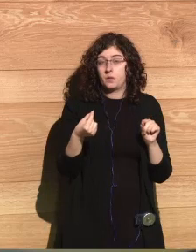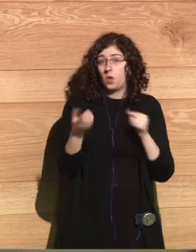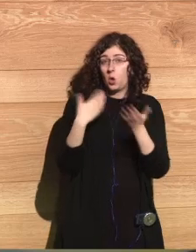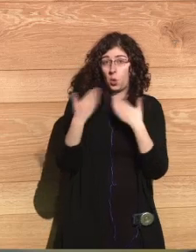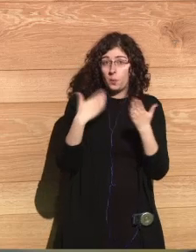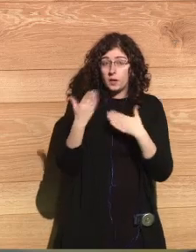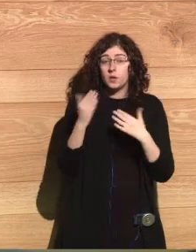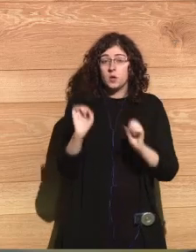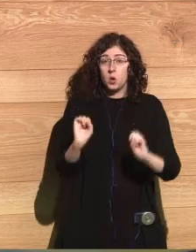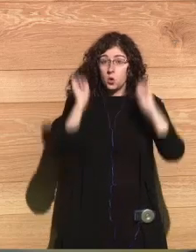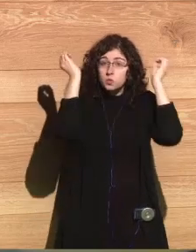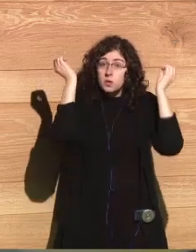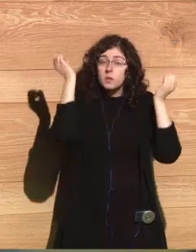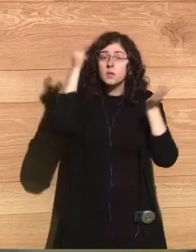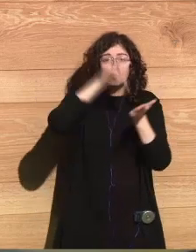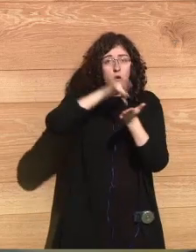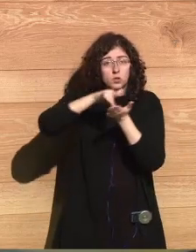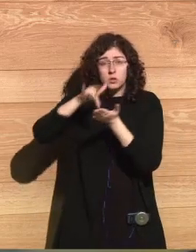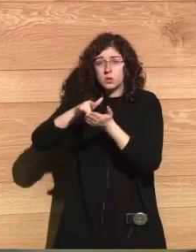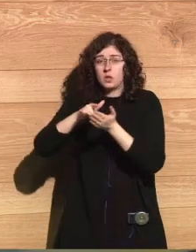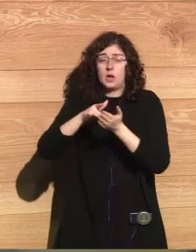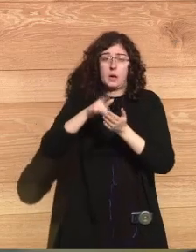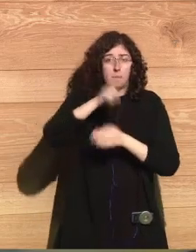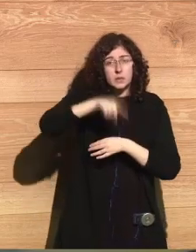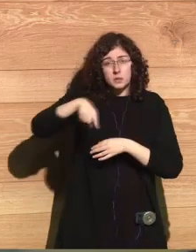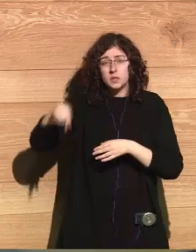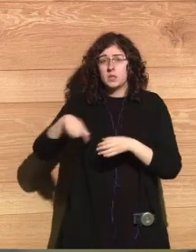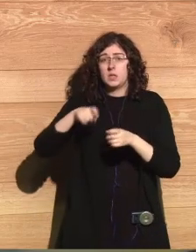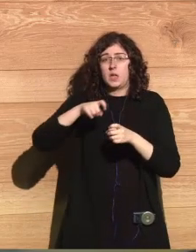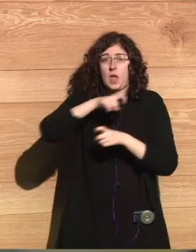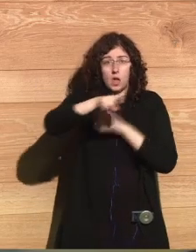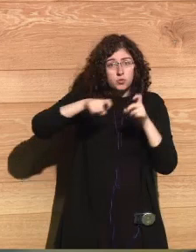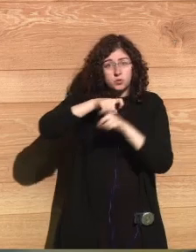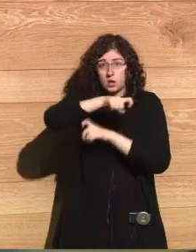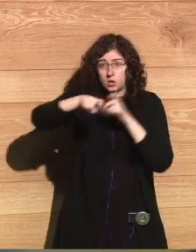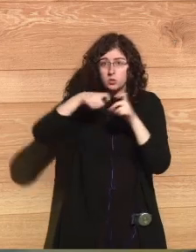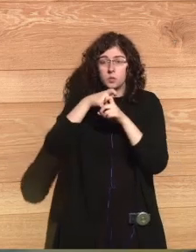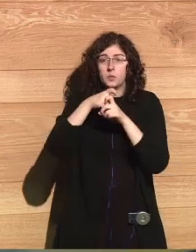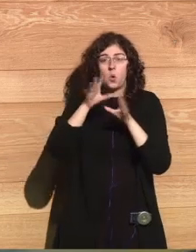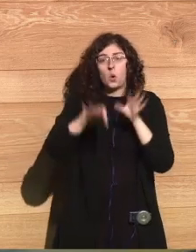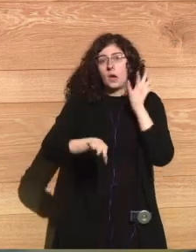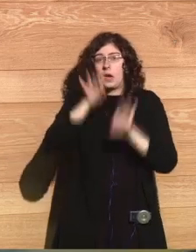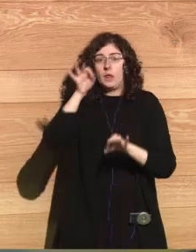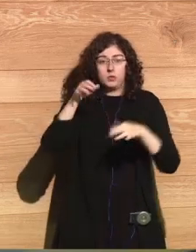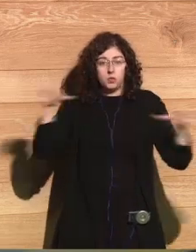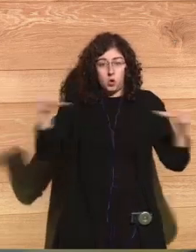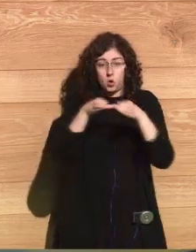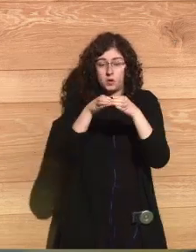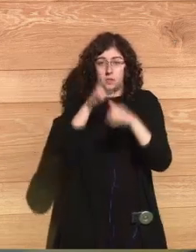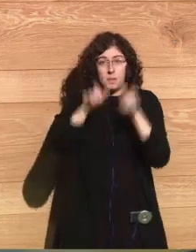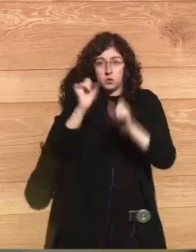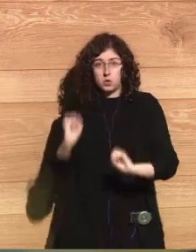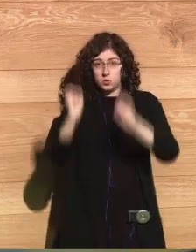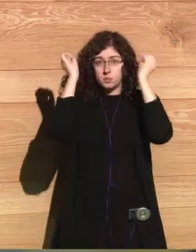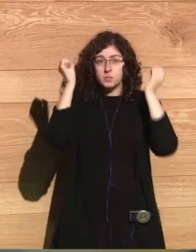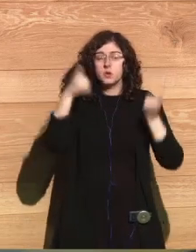became a collective decision of survivors. I was still a teenager, but